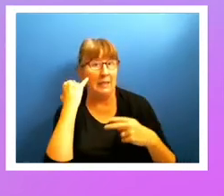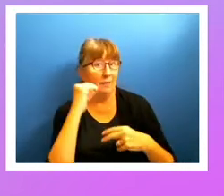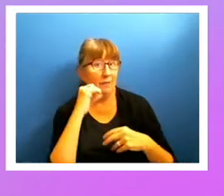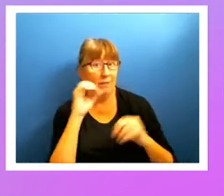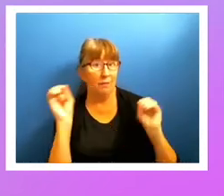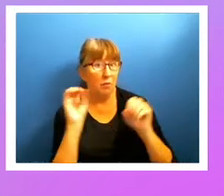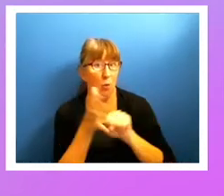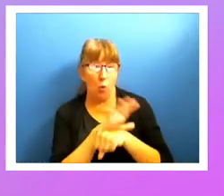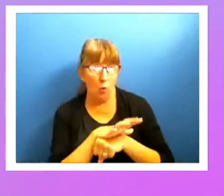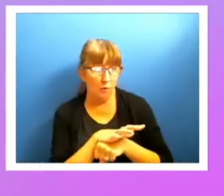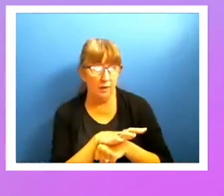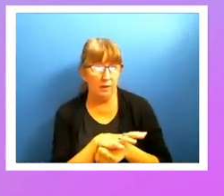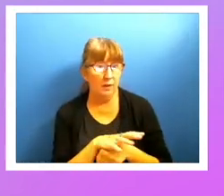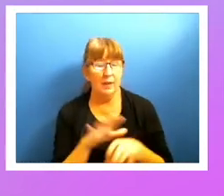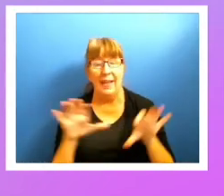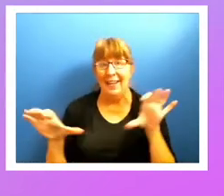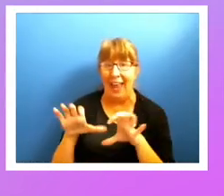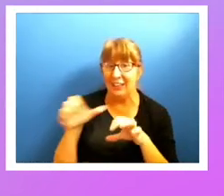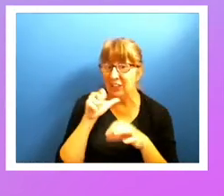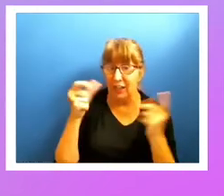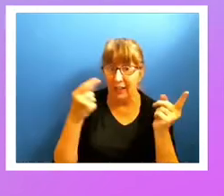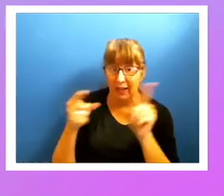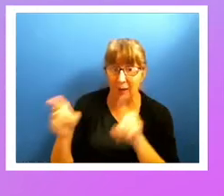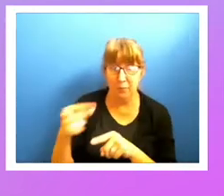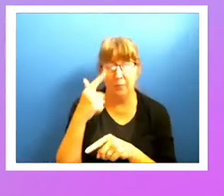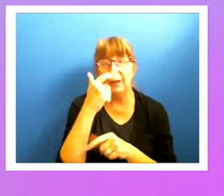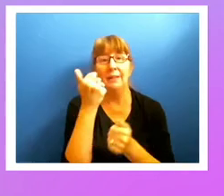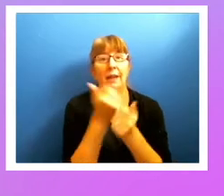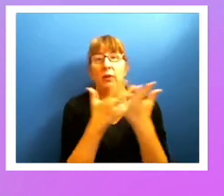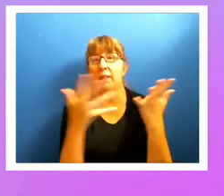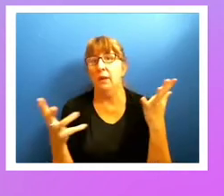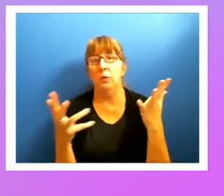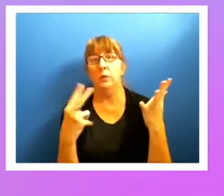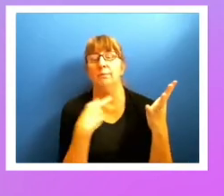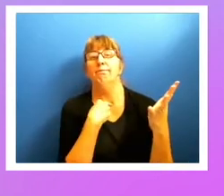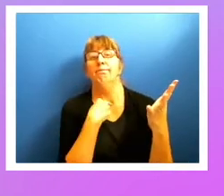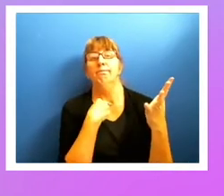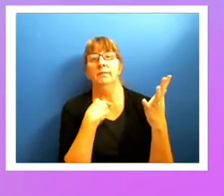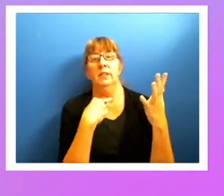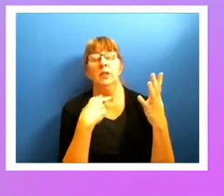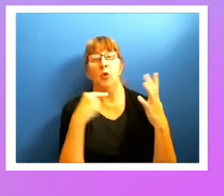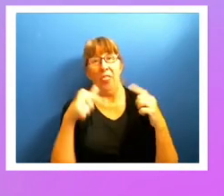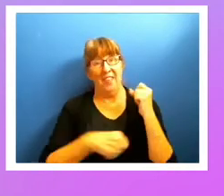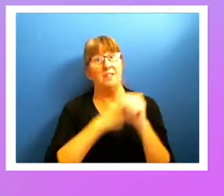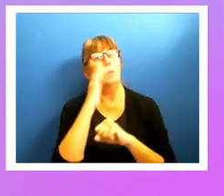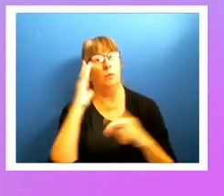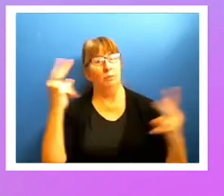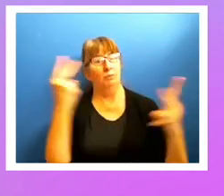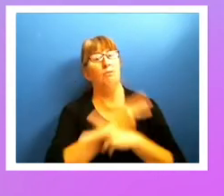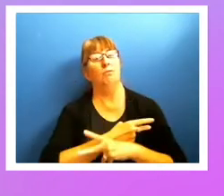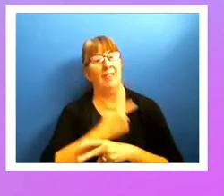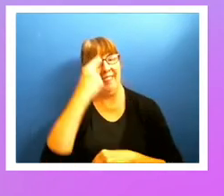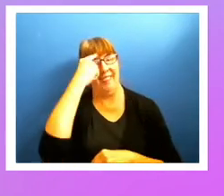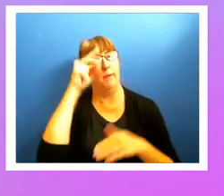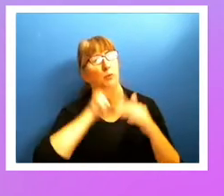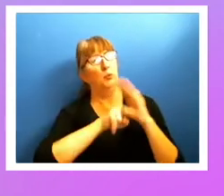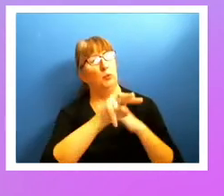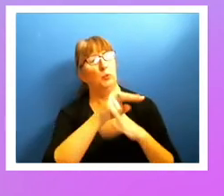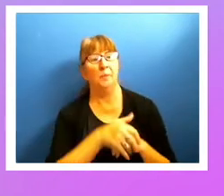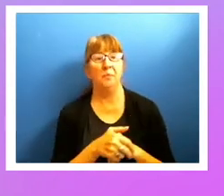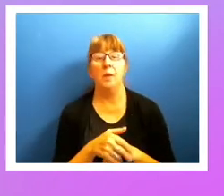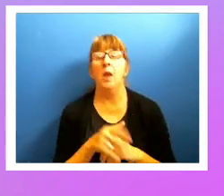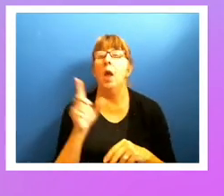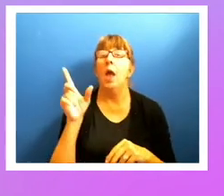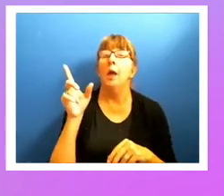well as action that just didn't get taken because everything was locked down. So we could see quite the year this year. And then where are we seeing these things focused